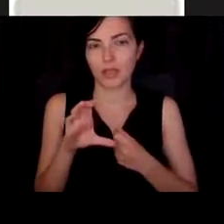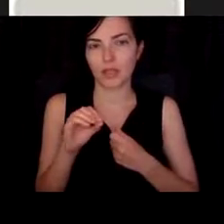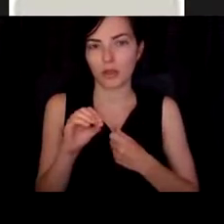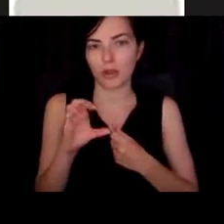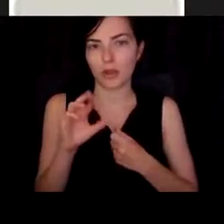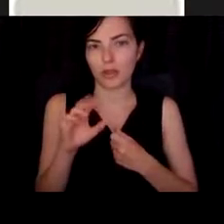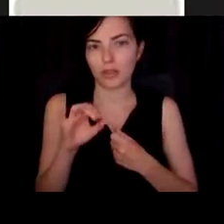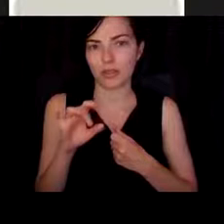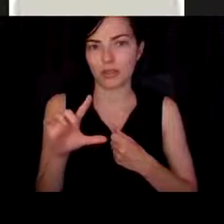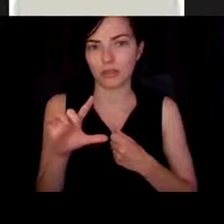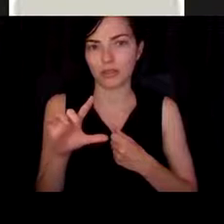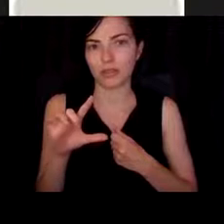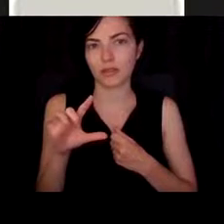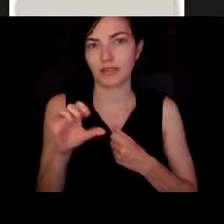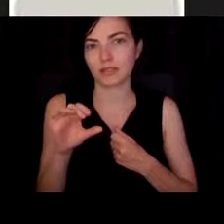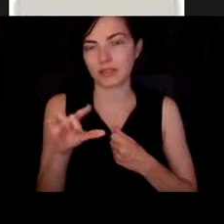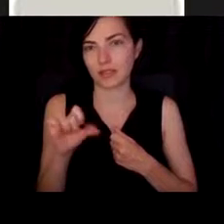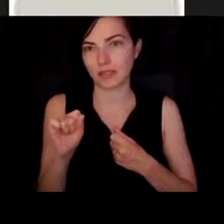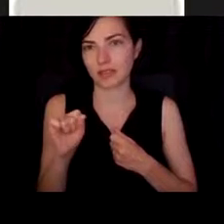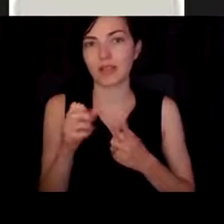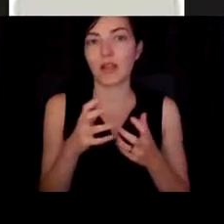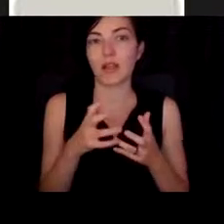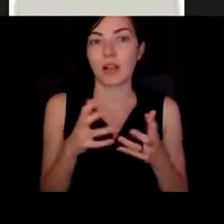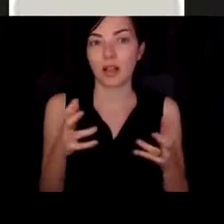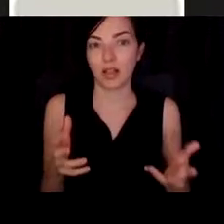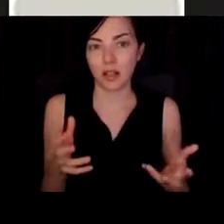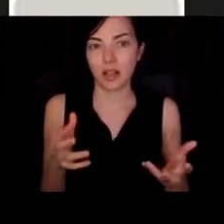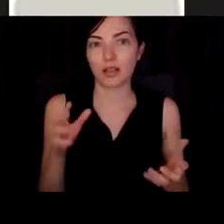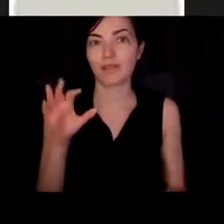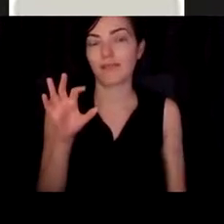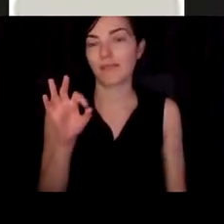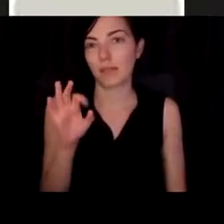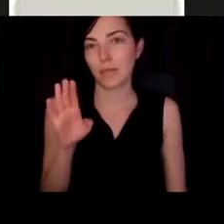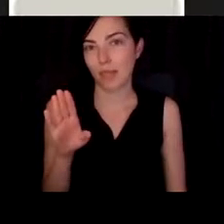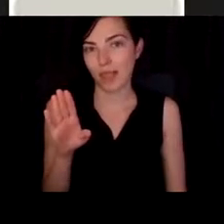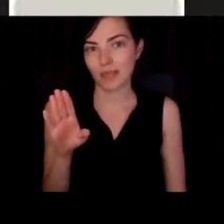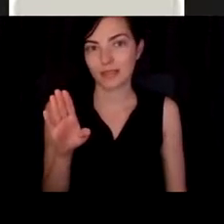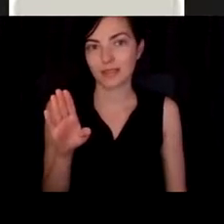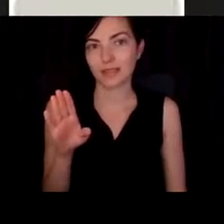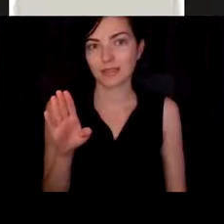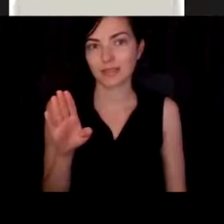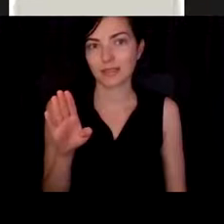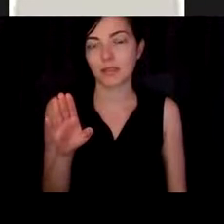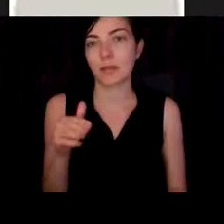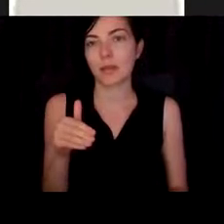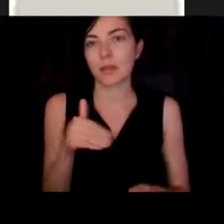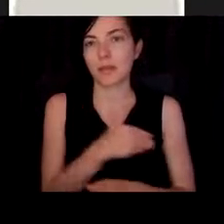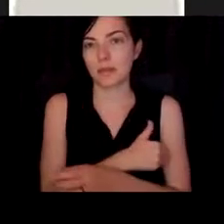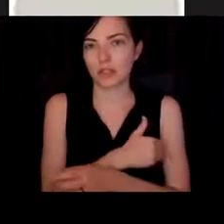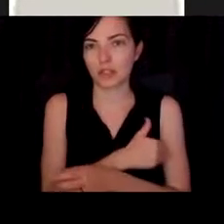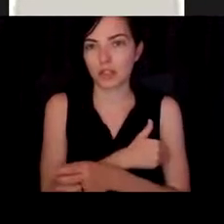uh, cardiac fibroblasts or really muscular migrating cells that